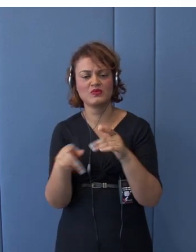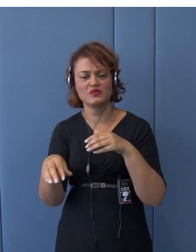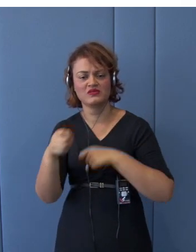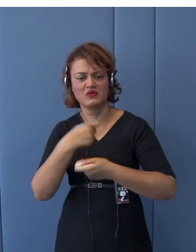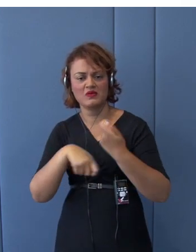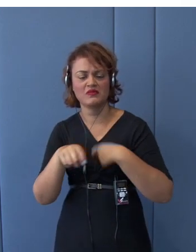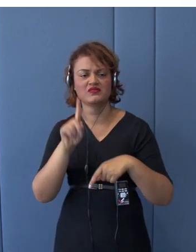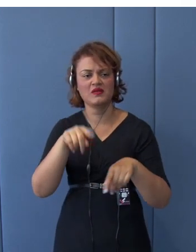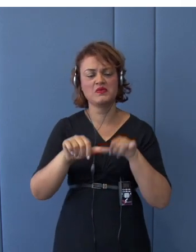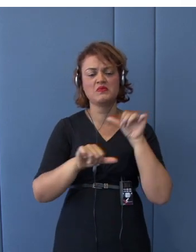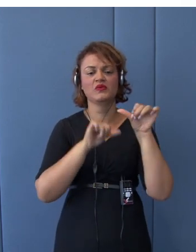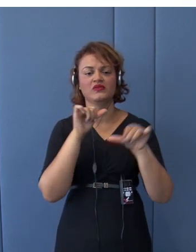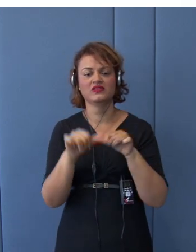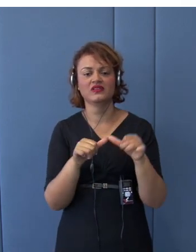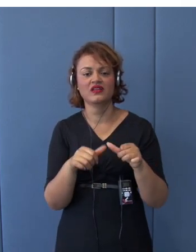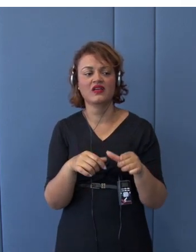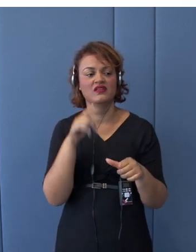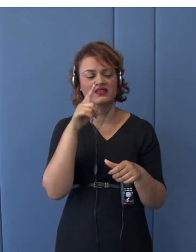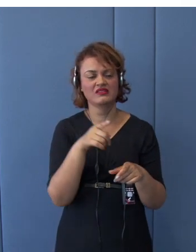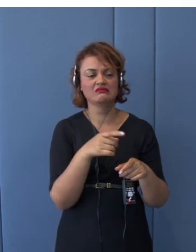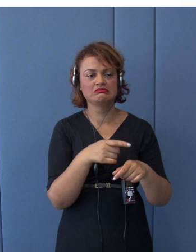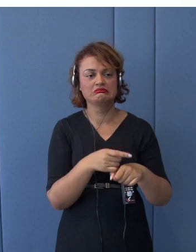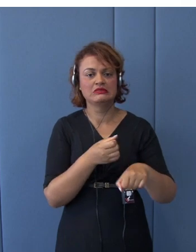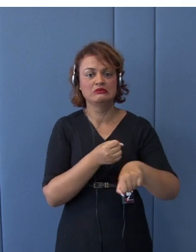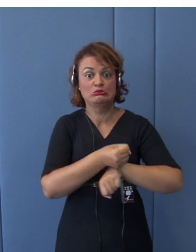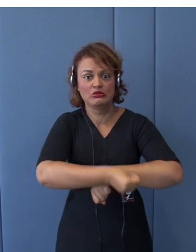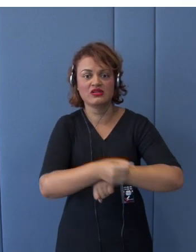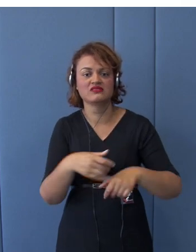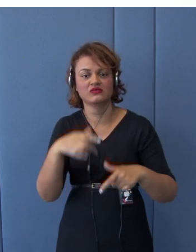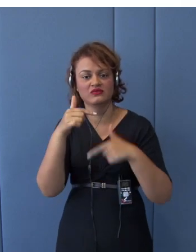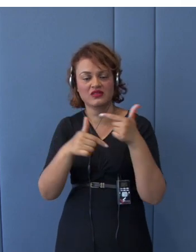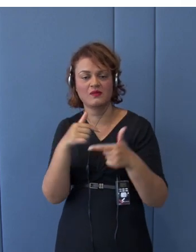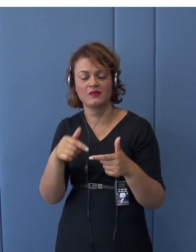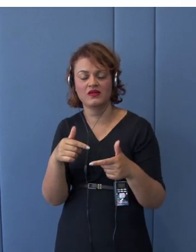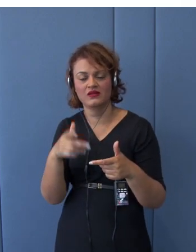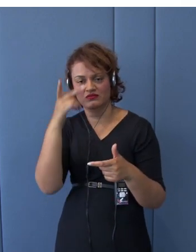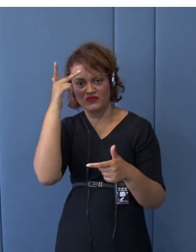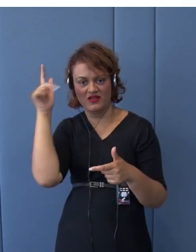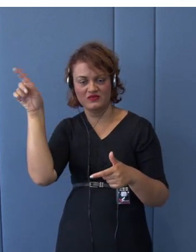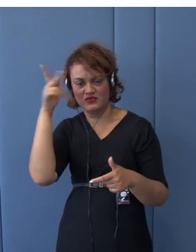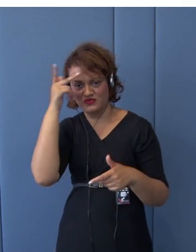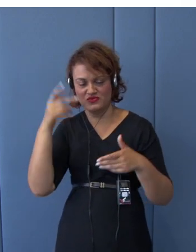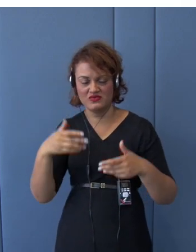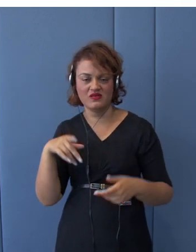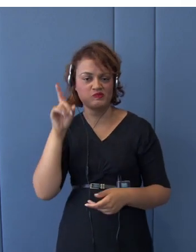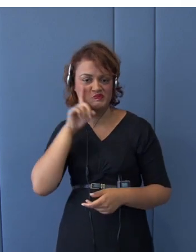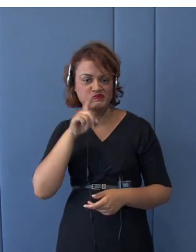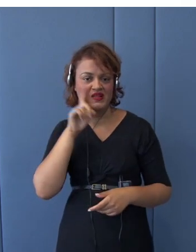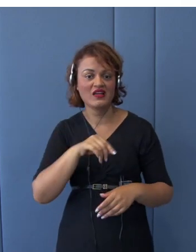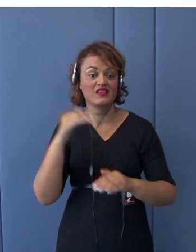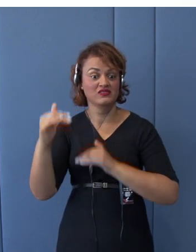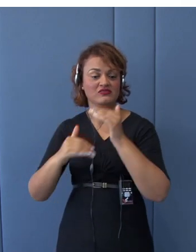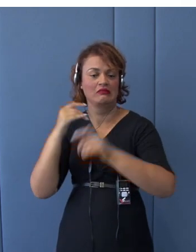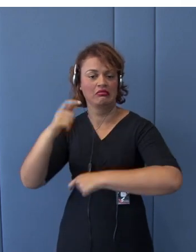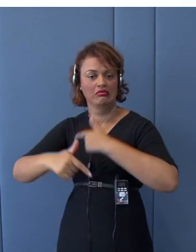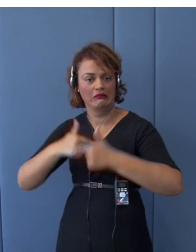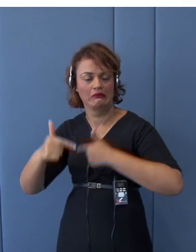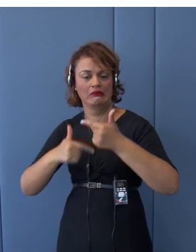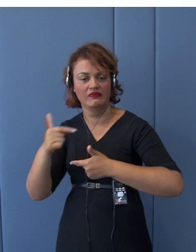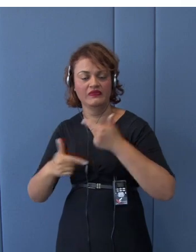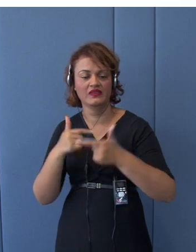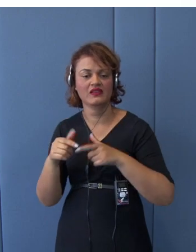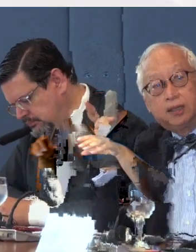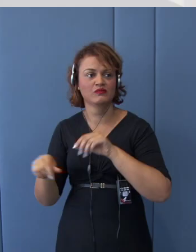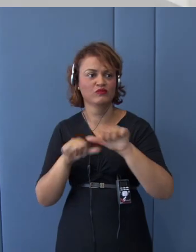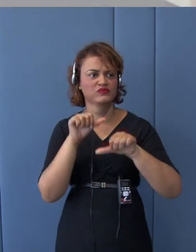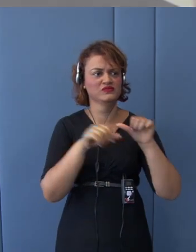American disengagement in the Asia-Pacific region at the time the United States really was needed. You see,